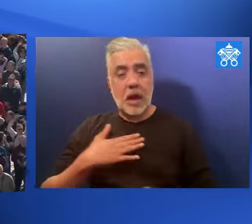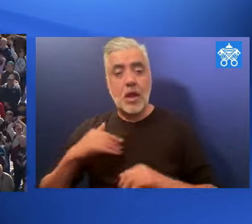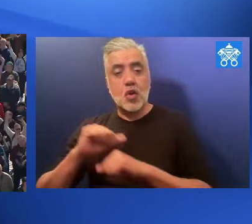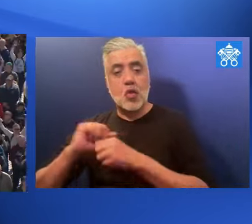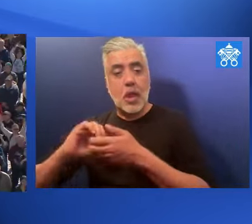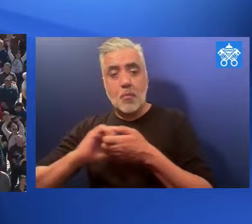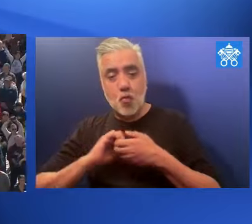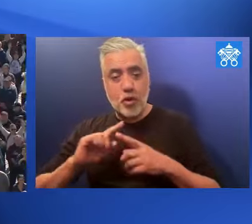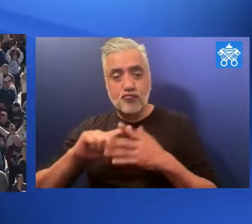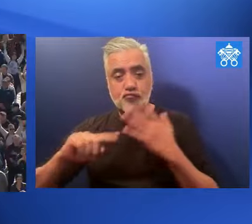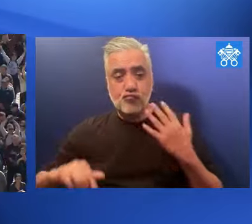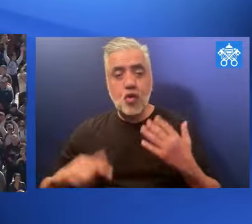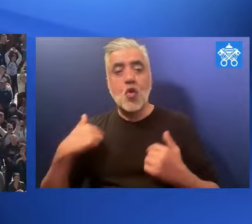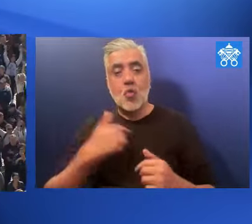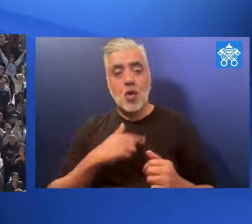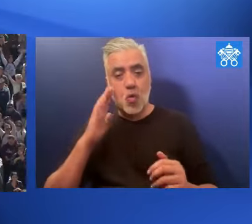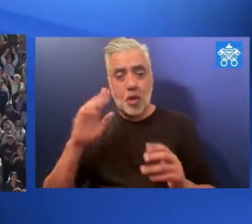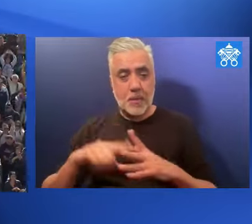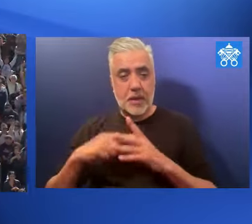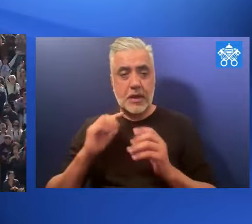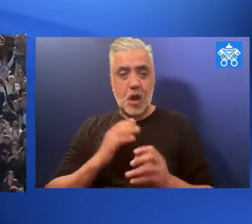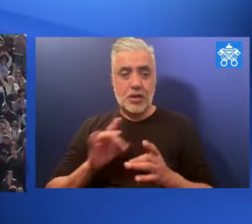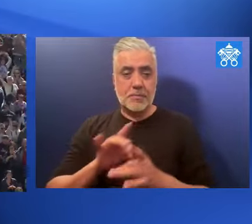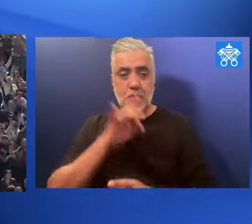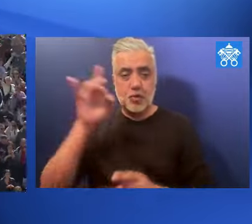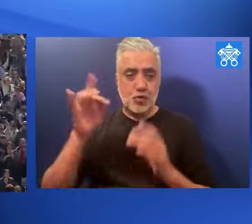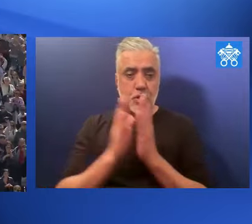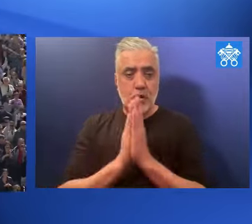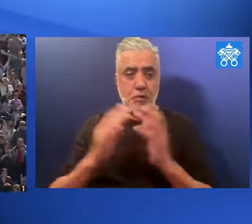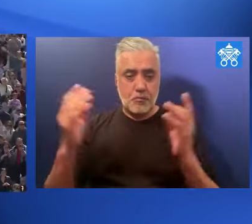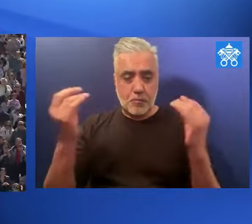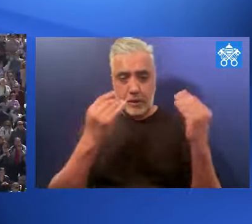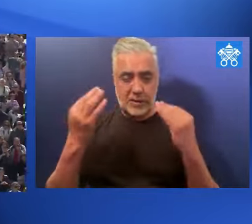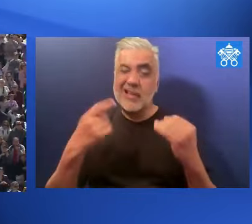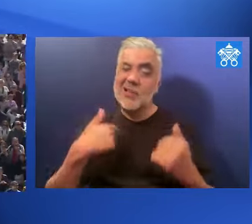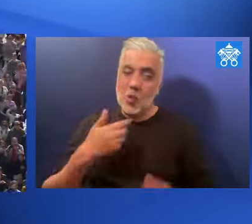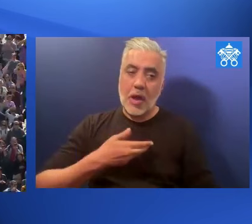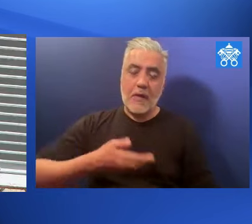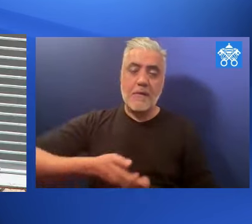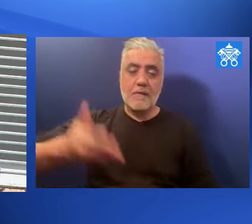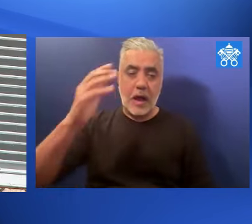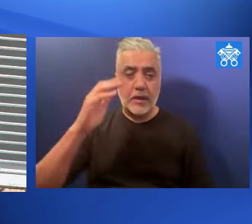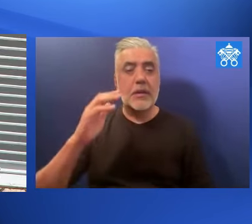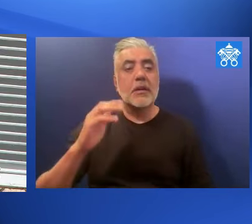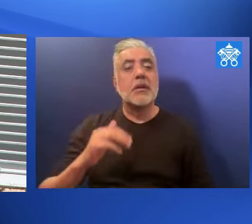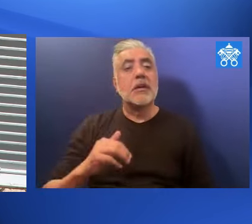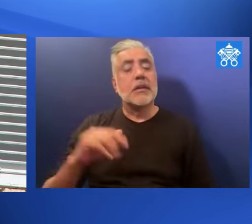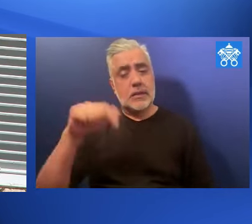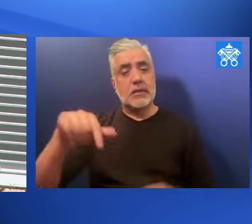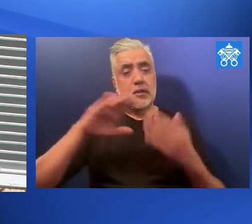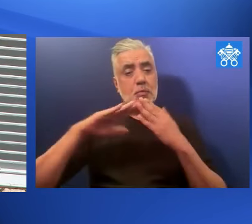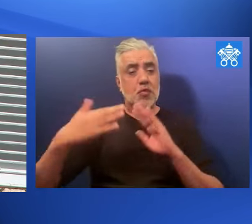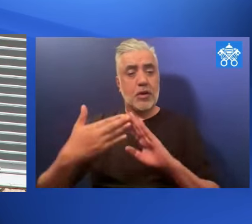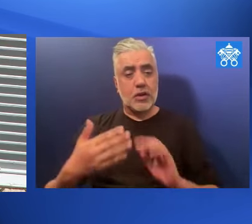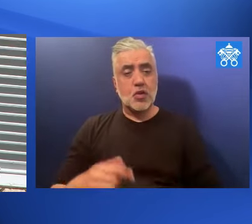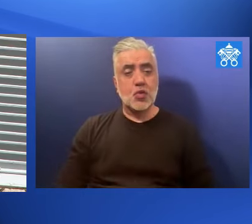together with my collaborators in the Kyria, we'll begin our spiritual exercises. I